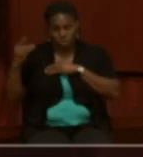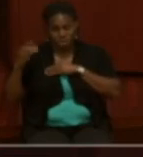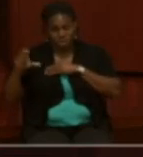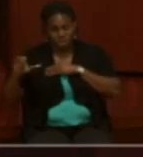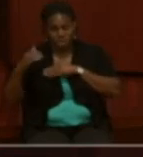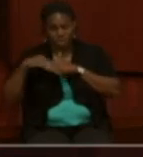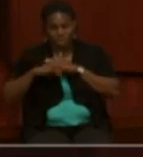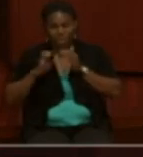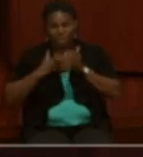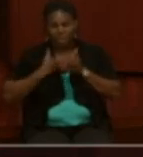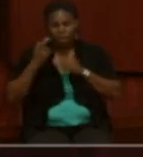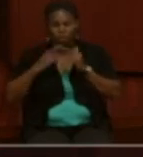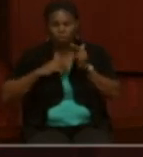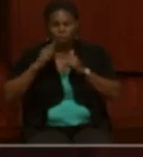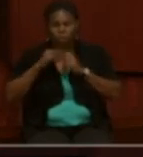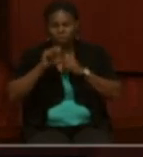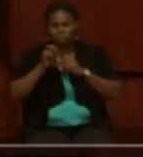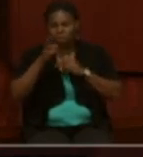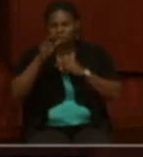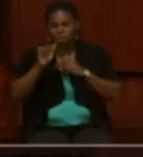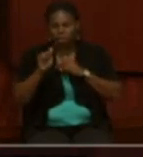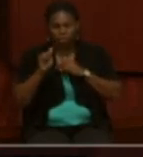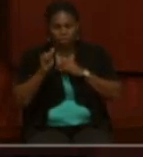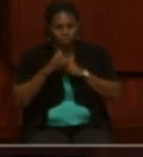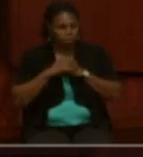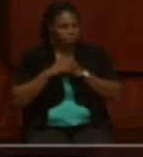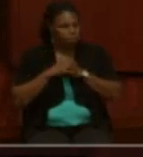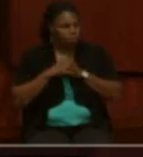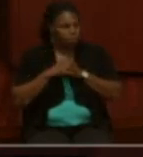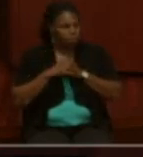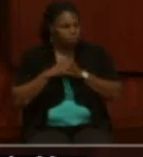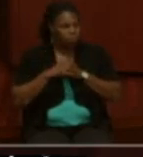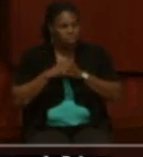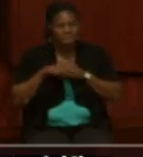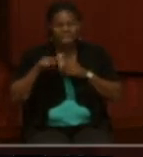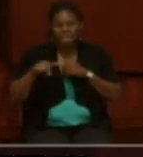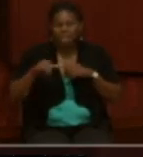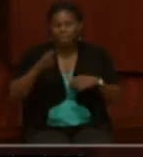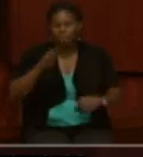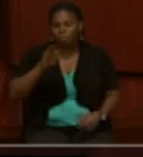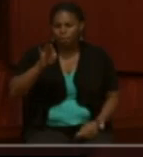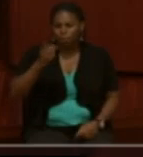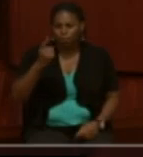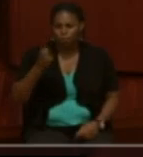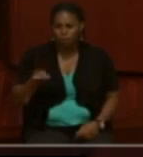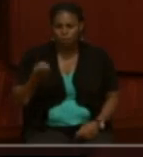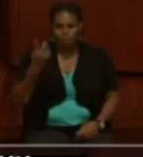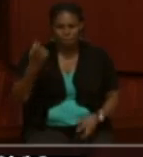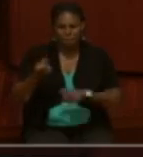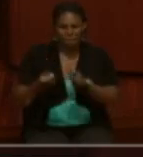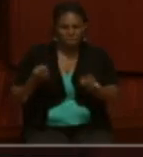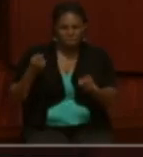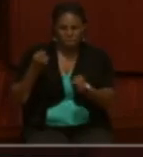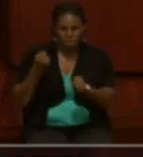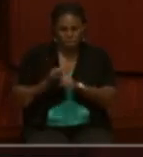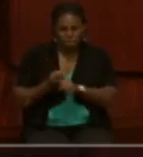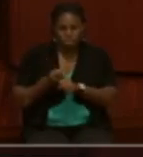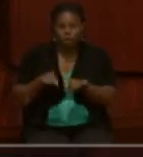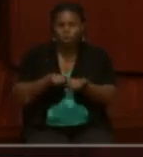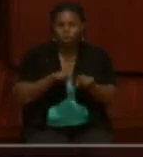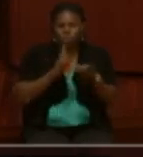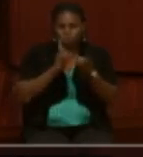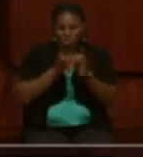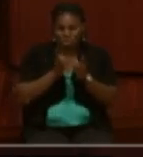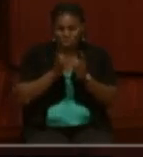in our building in Washington, D.C. They have been on microfilm for many decades and they're also digitized